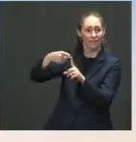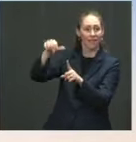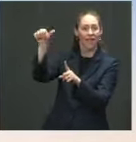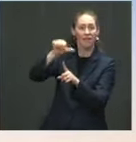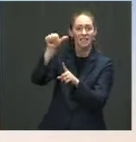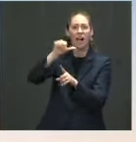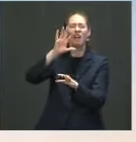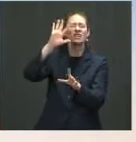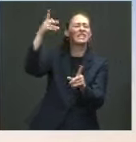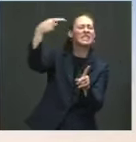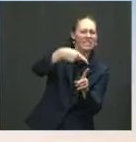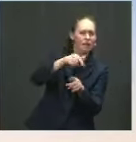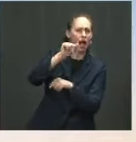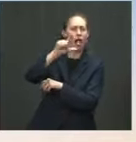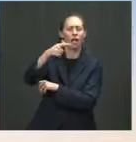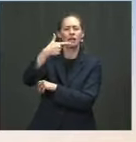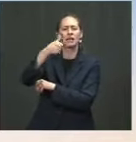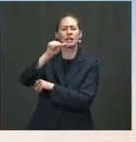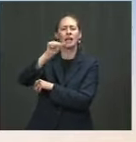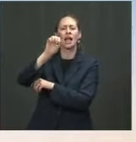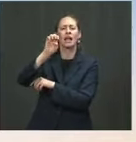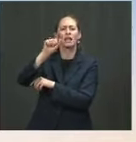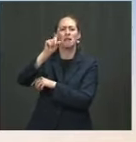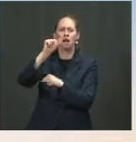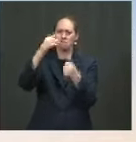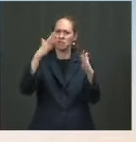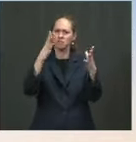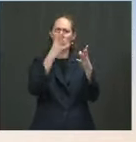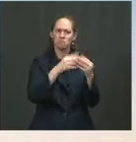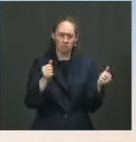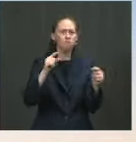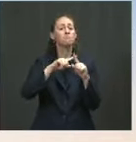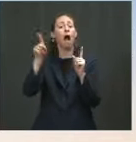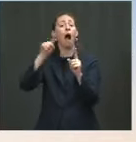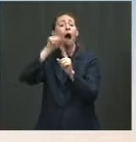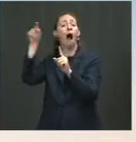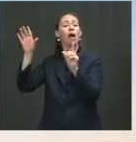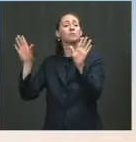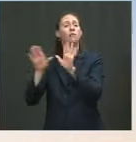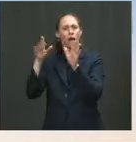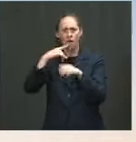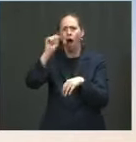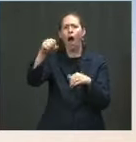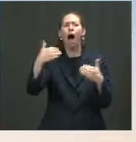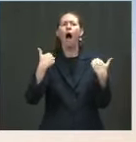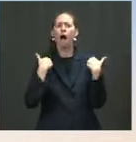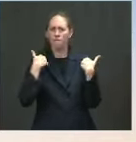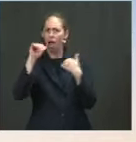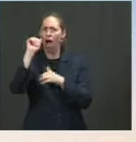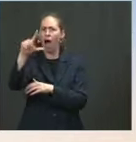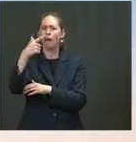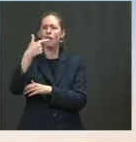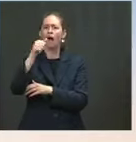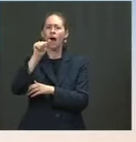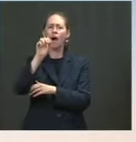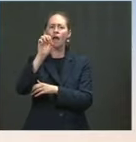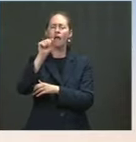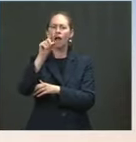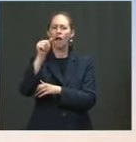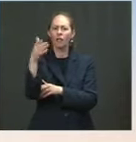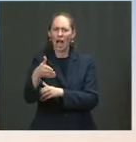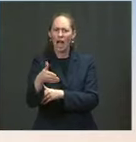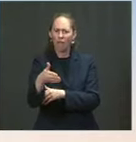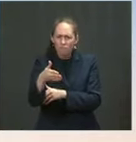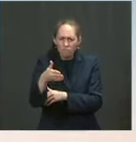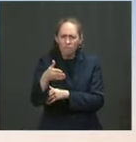said there is al-Qaeda in Afghanistan. So are you presenting the president with the full picture or is he just